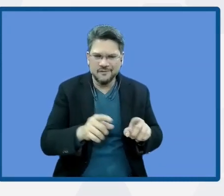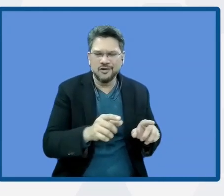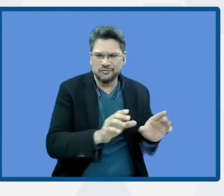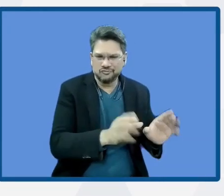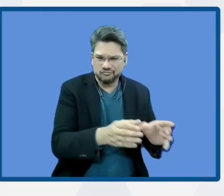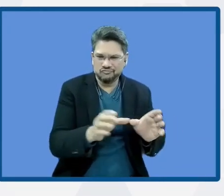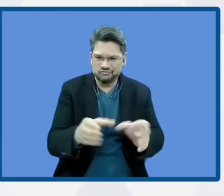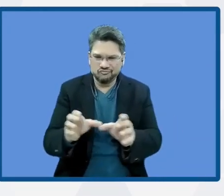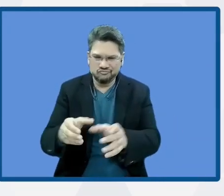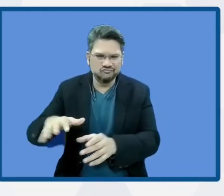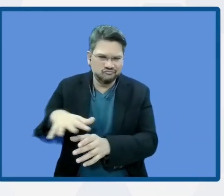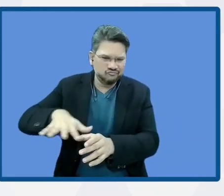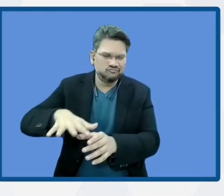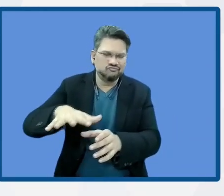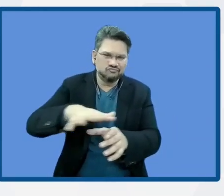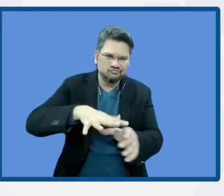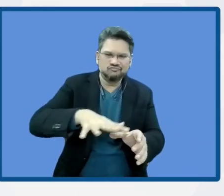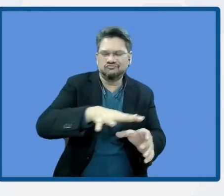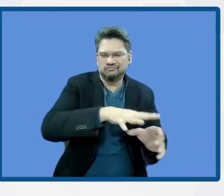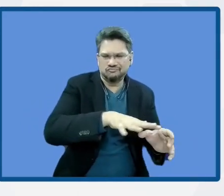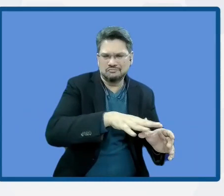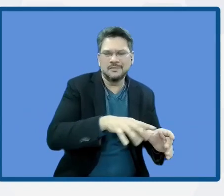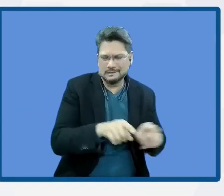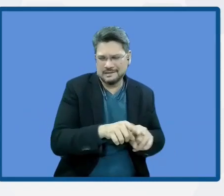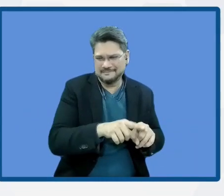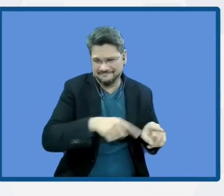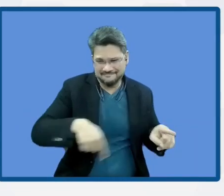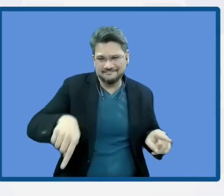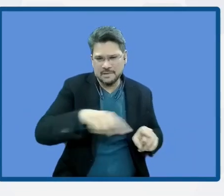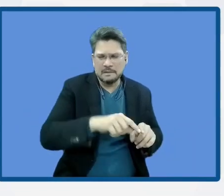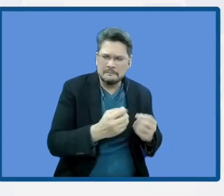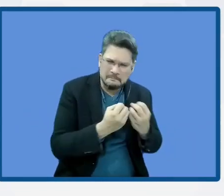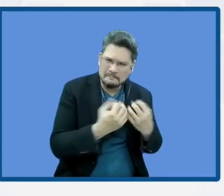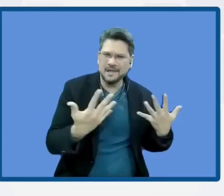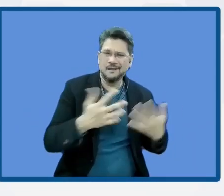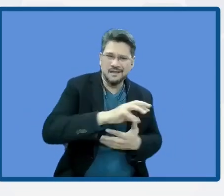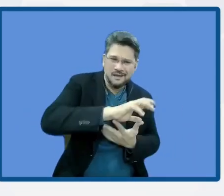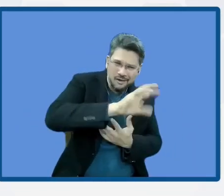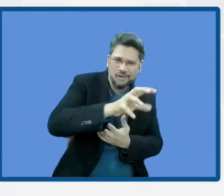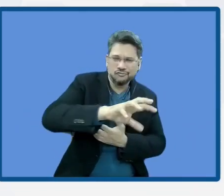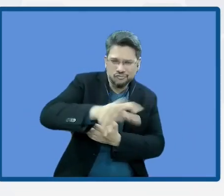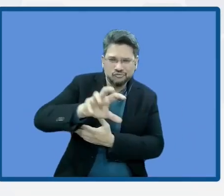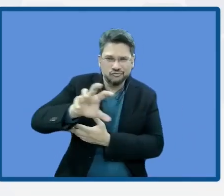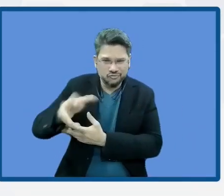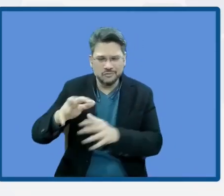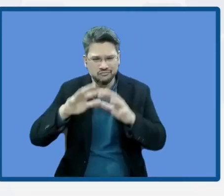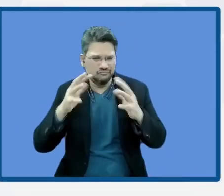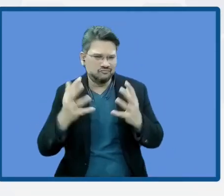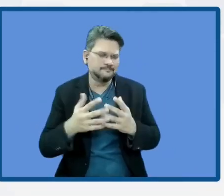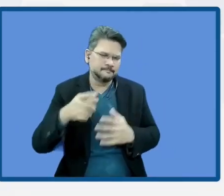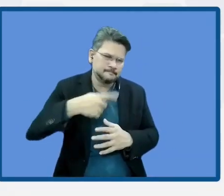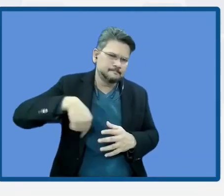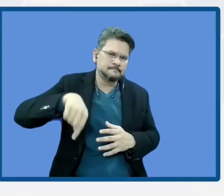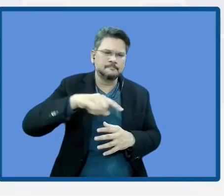are also creating these programs to highlight the value of the ecosystems for providing